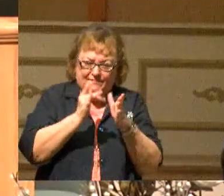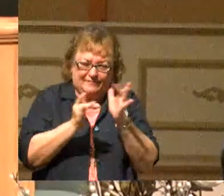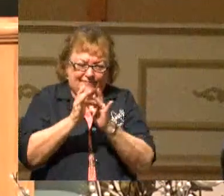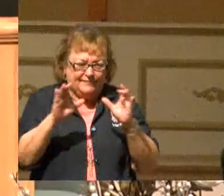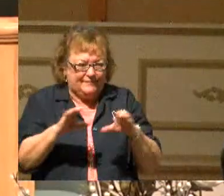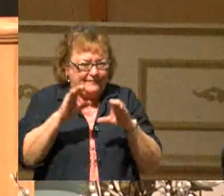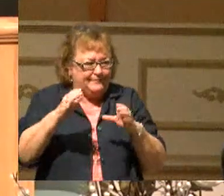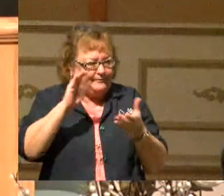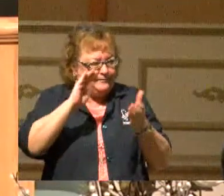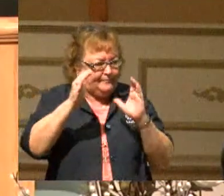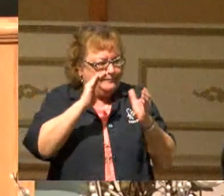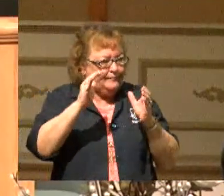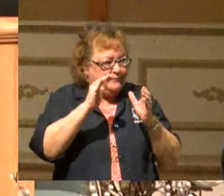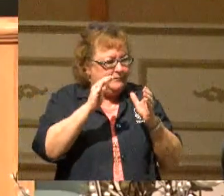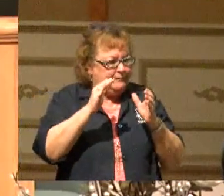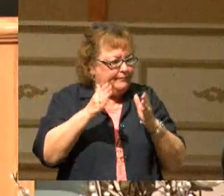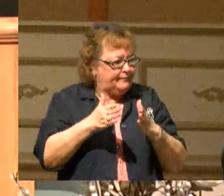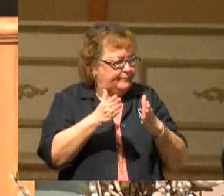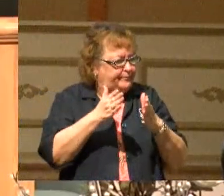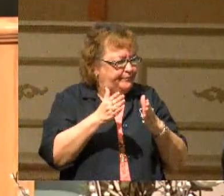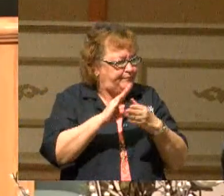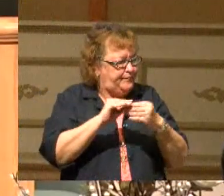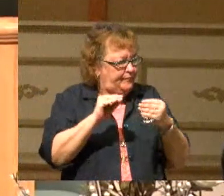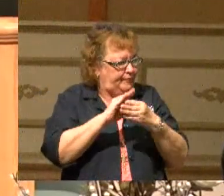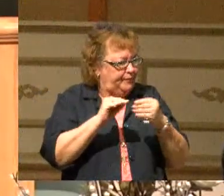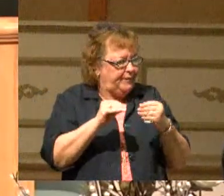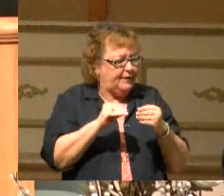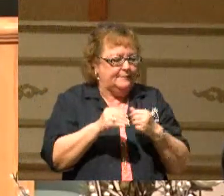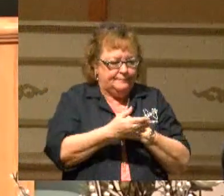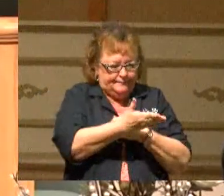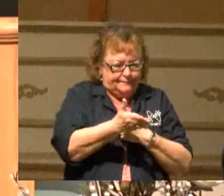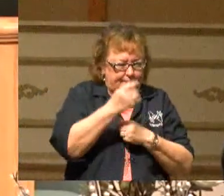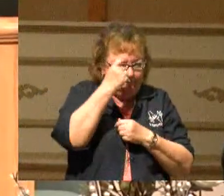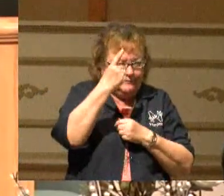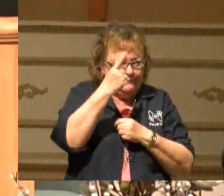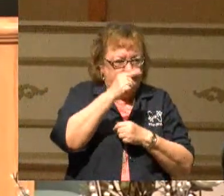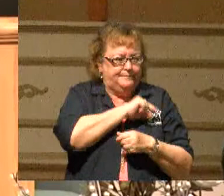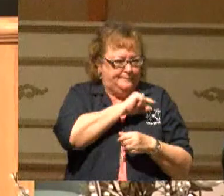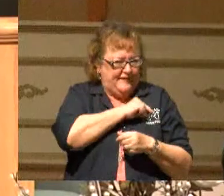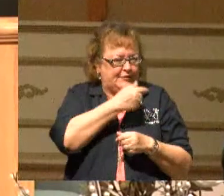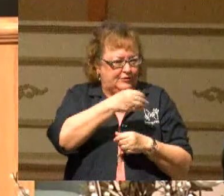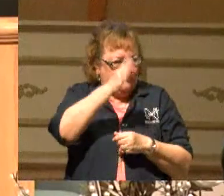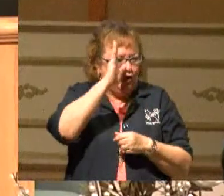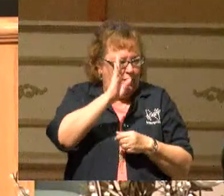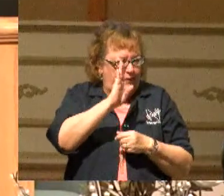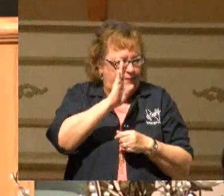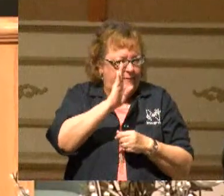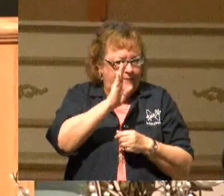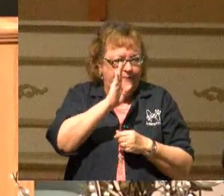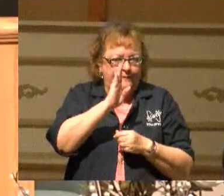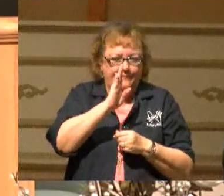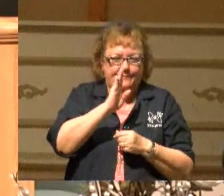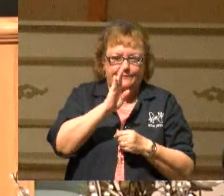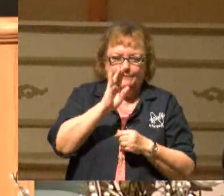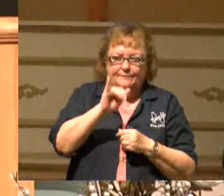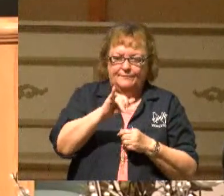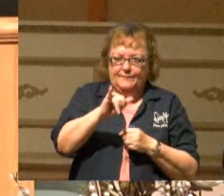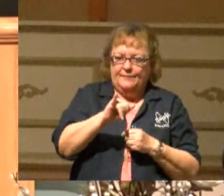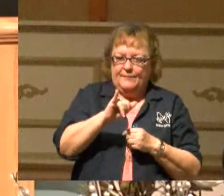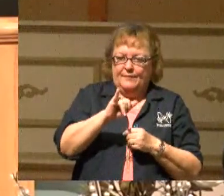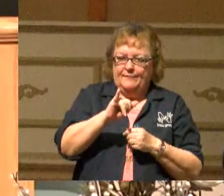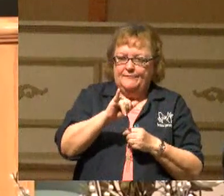that they understood the conviction of God and still turning away.